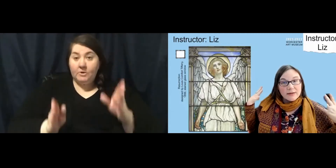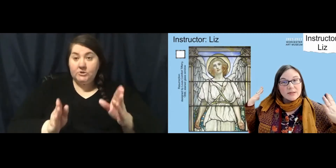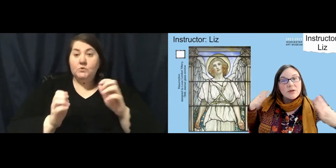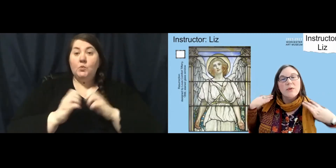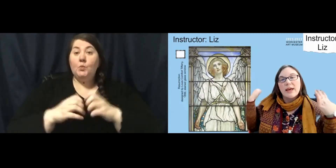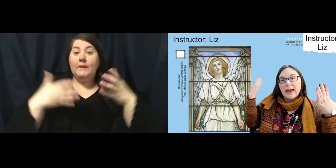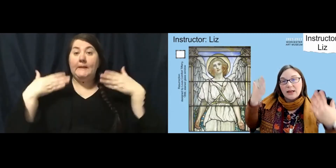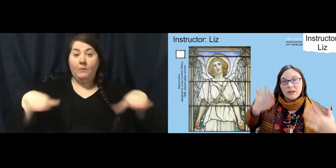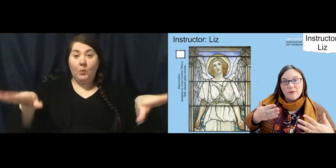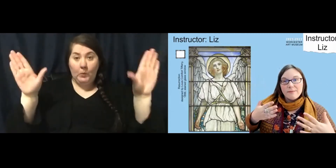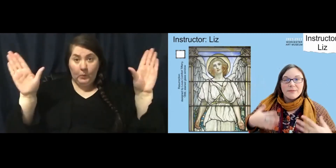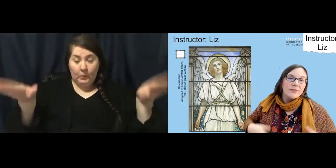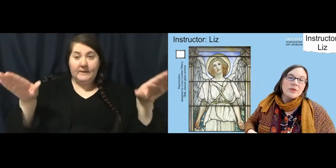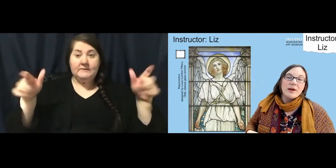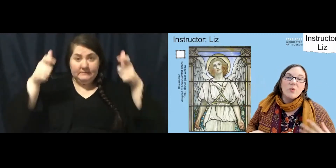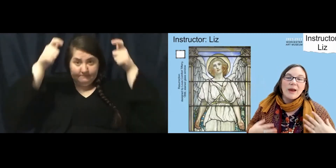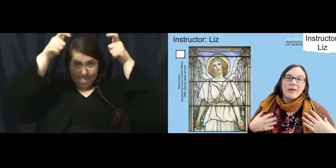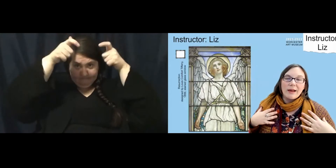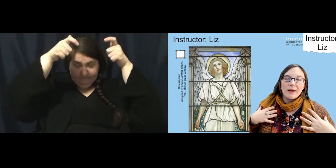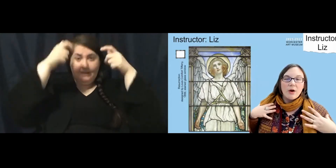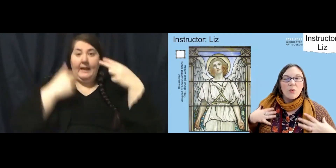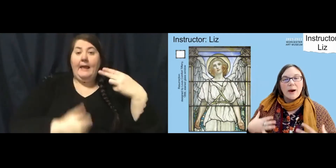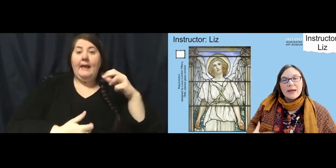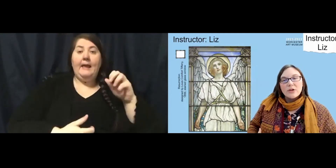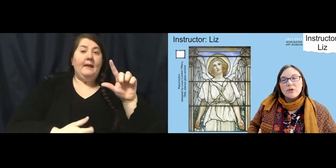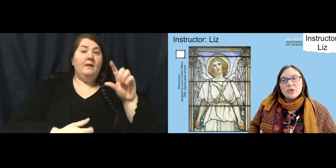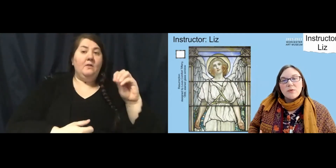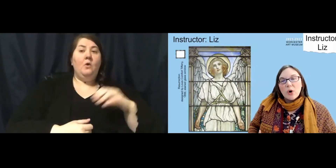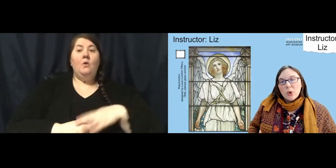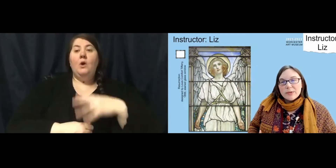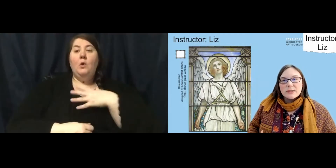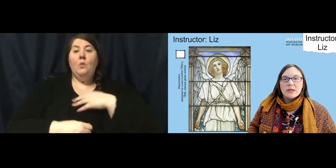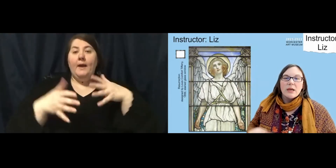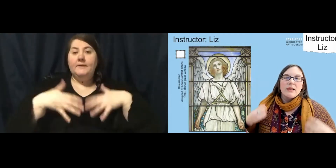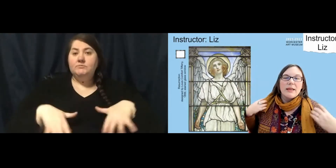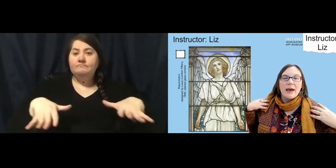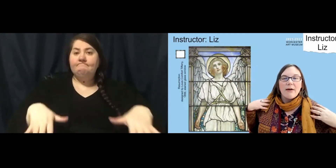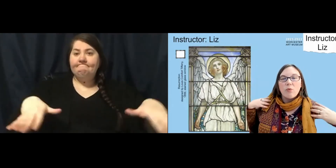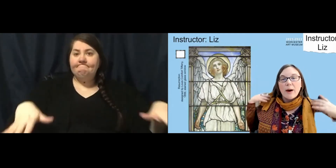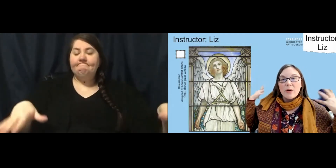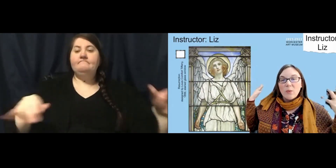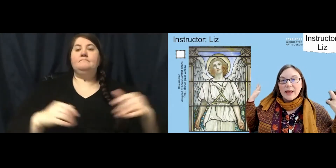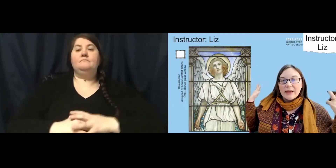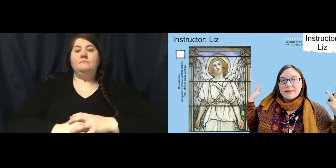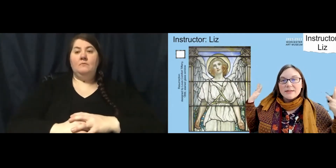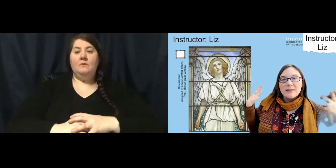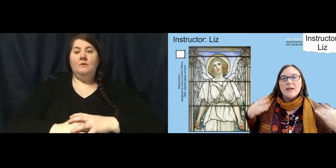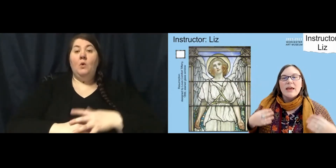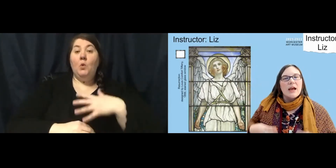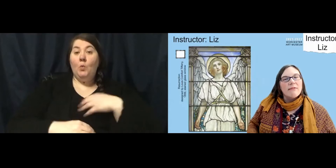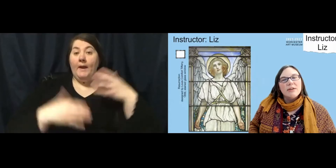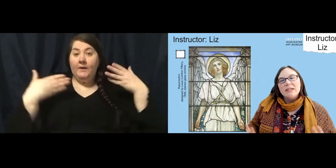wings with a halo. They're wearing white loose robes. They have white wings